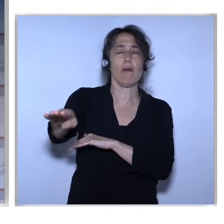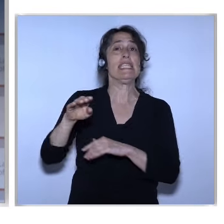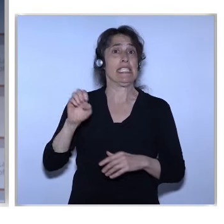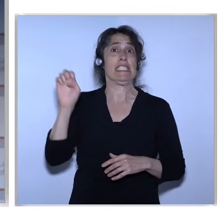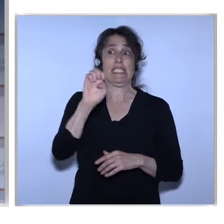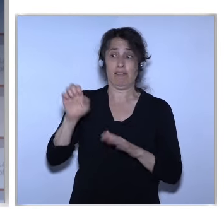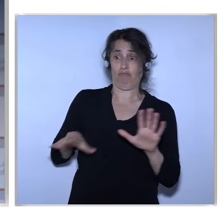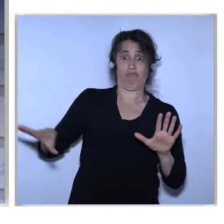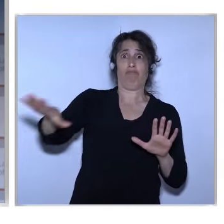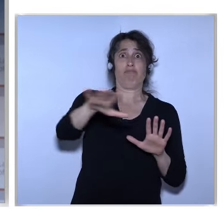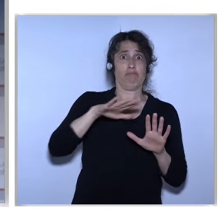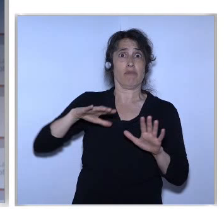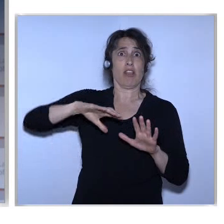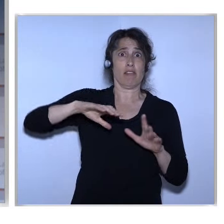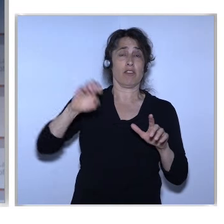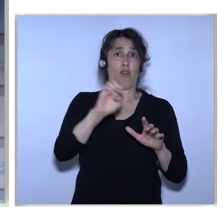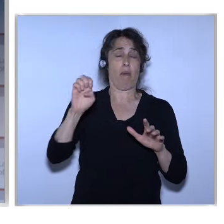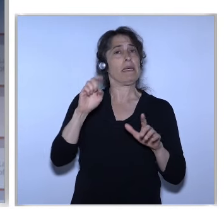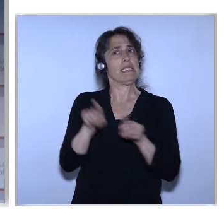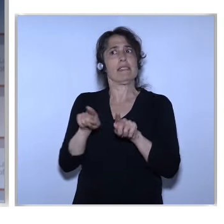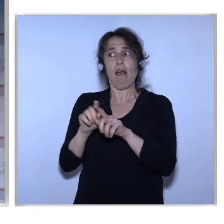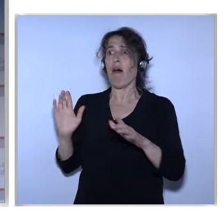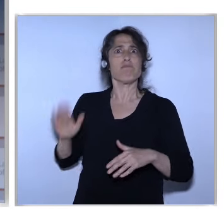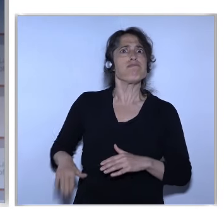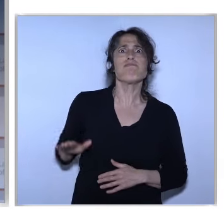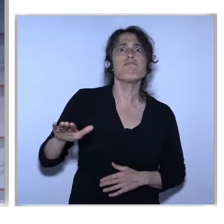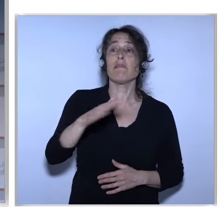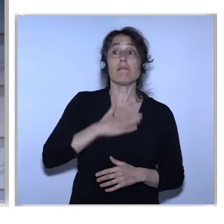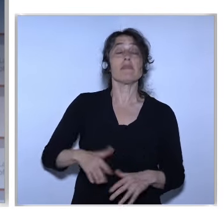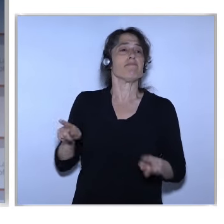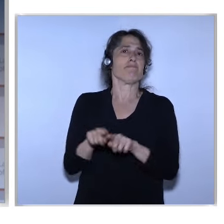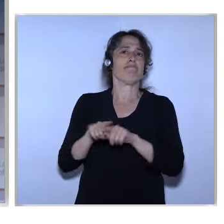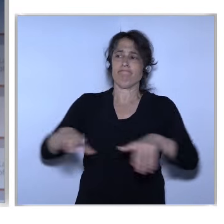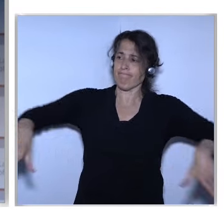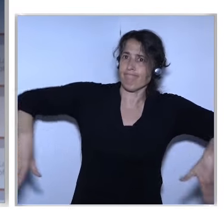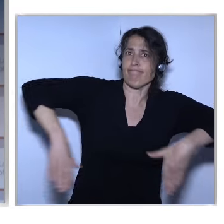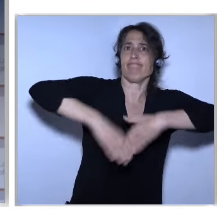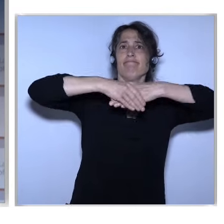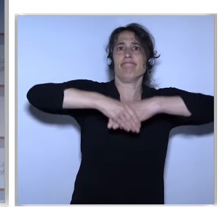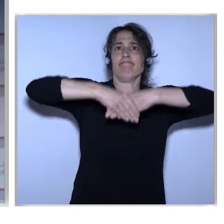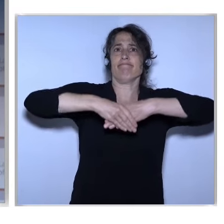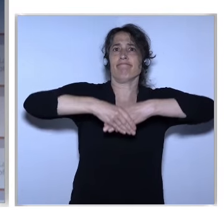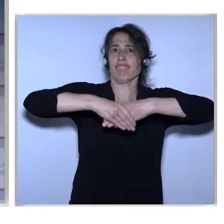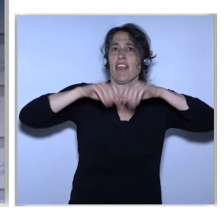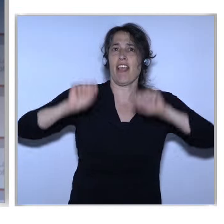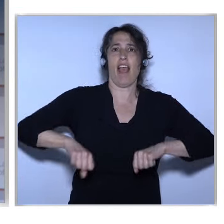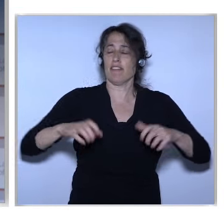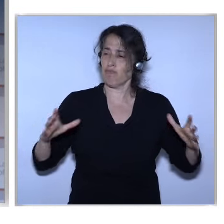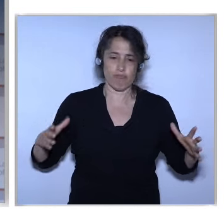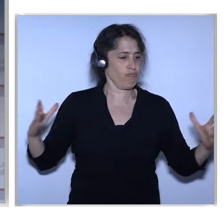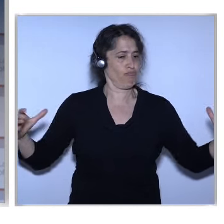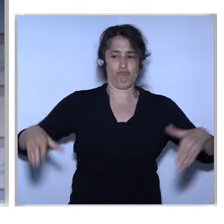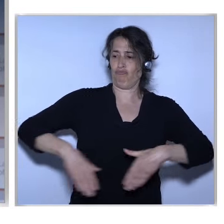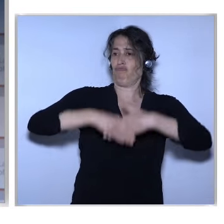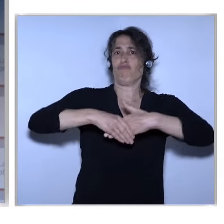Builders And This Also Means Shaking Shaking Or Going Hand In Hand And Creating New